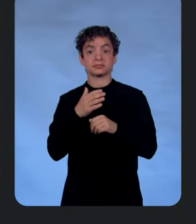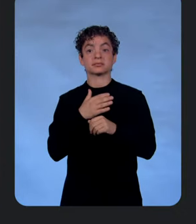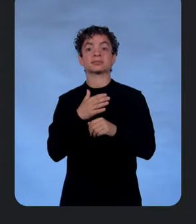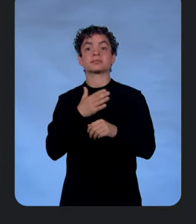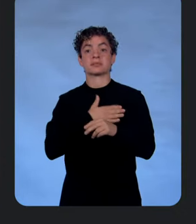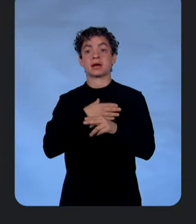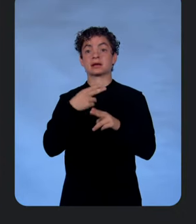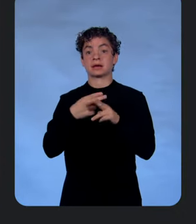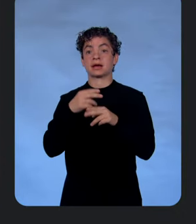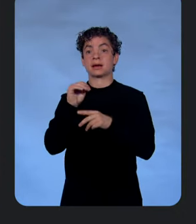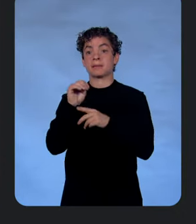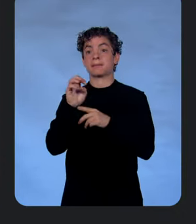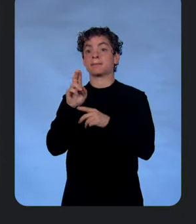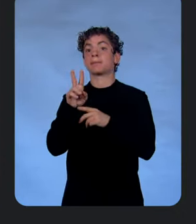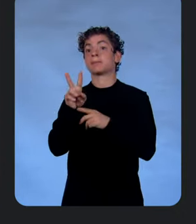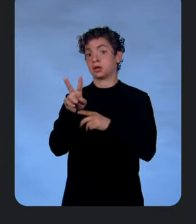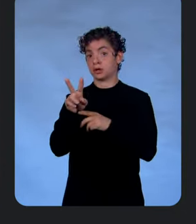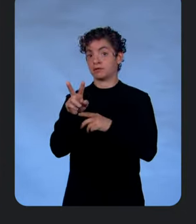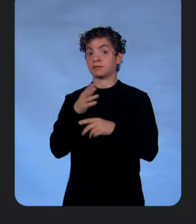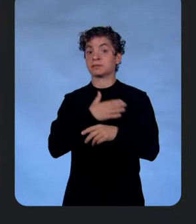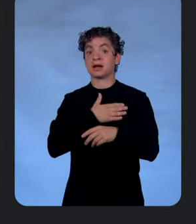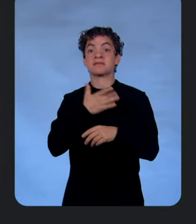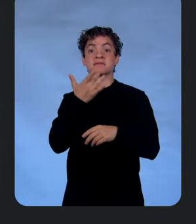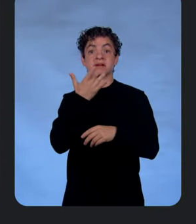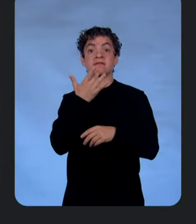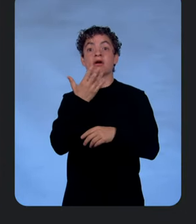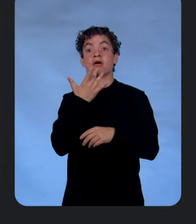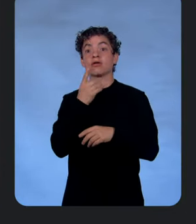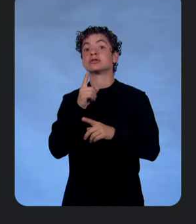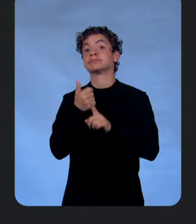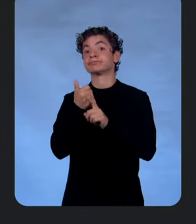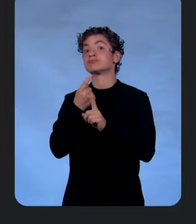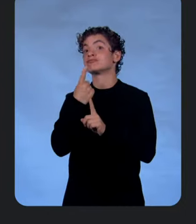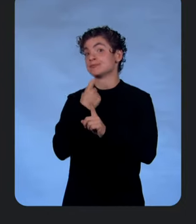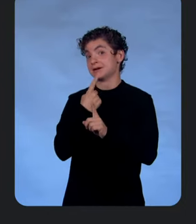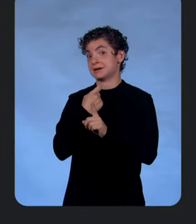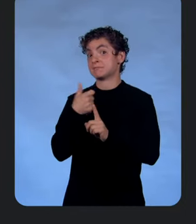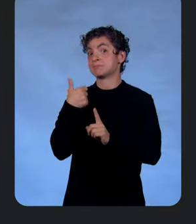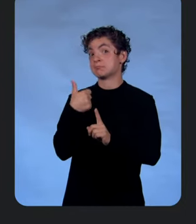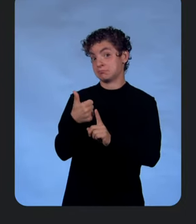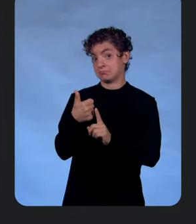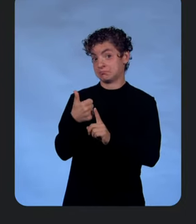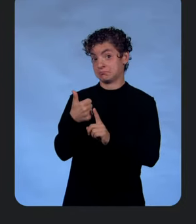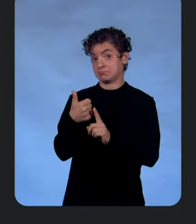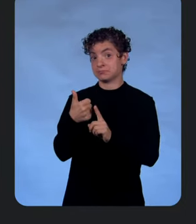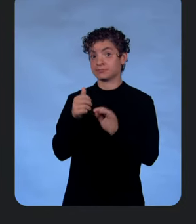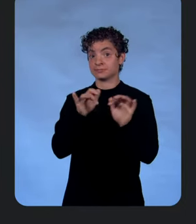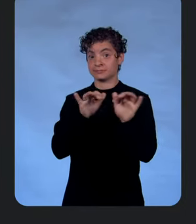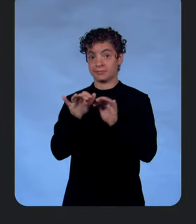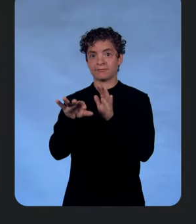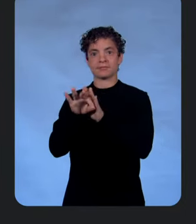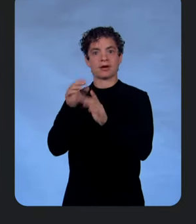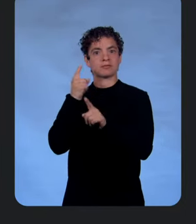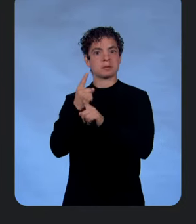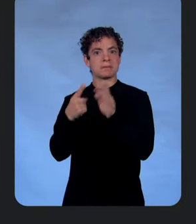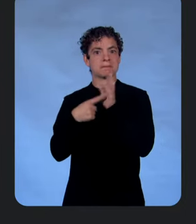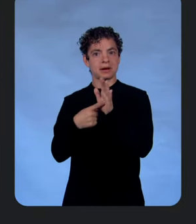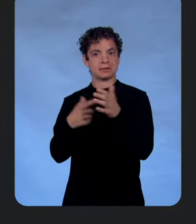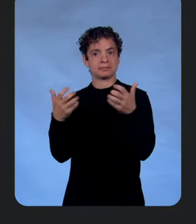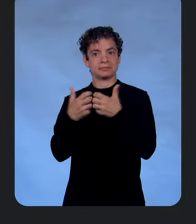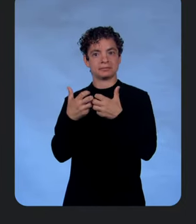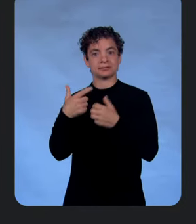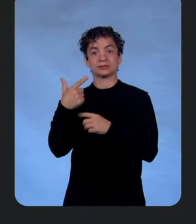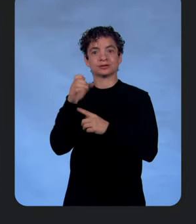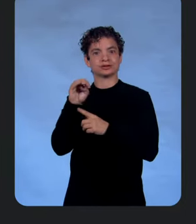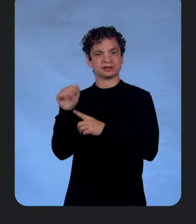color is red. That's fantastic. Once you find a model you would like to train, such as Gemma, we can directly do this by